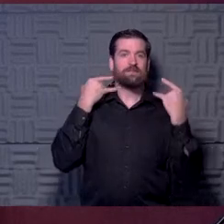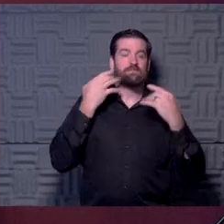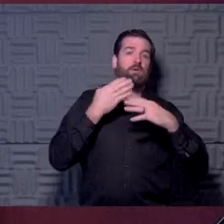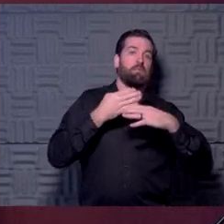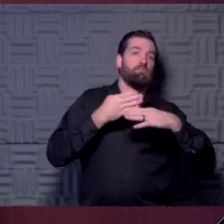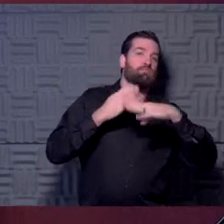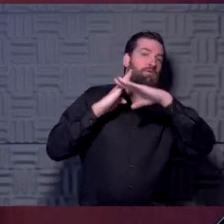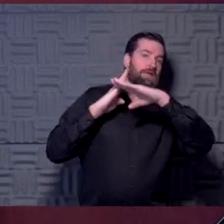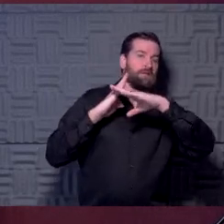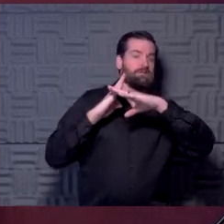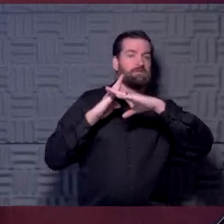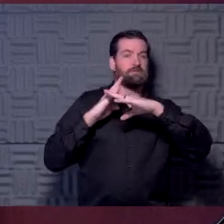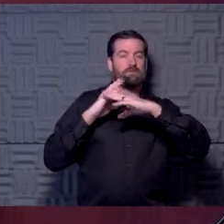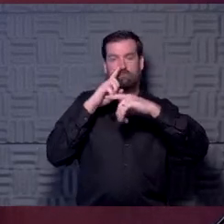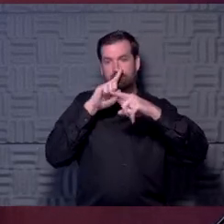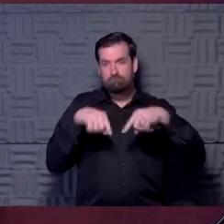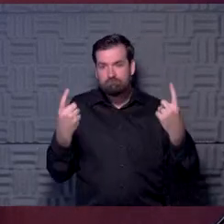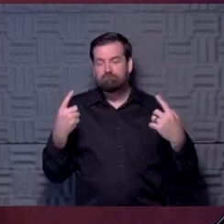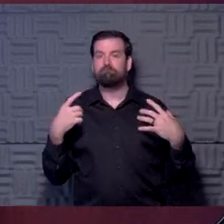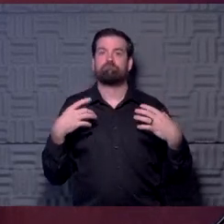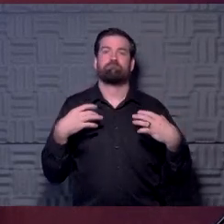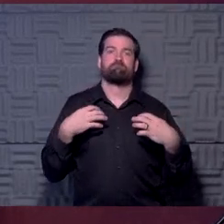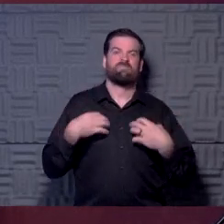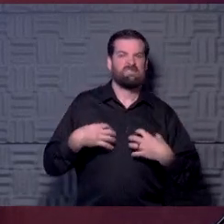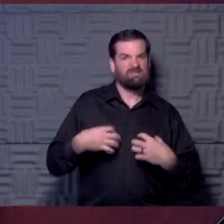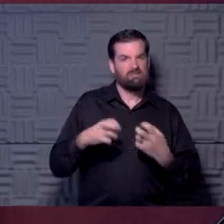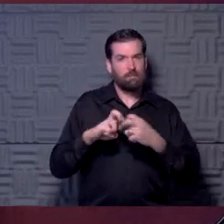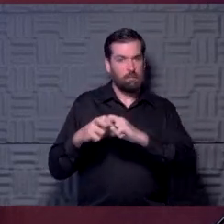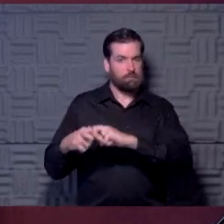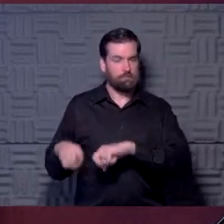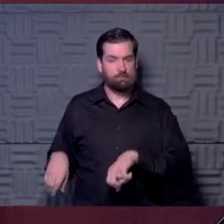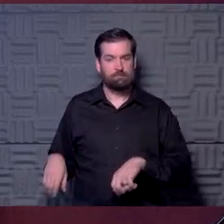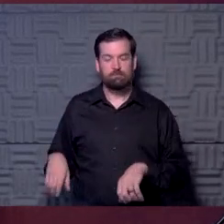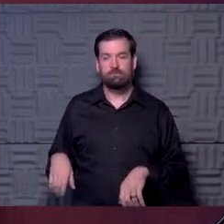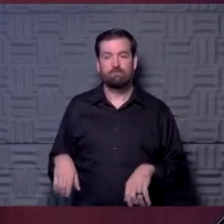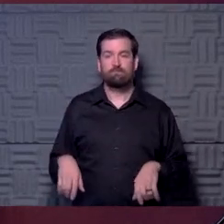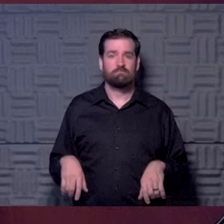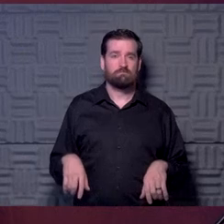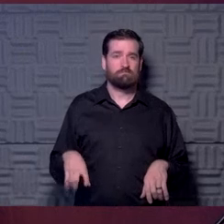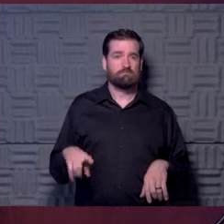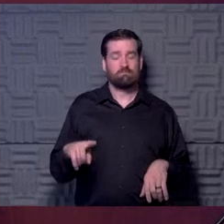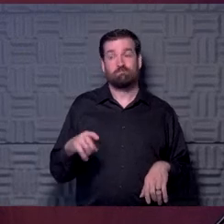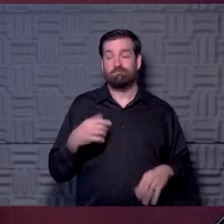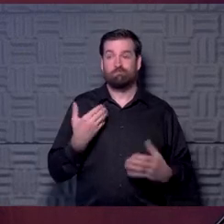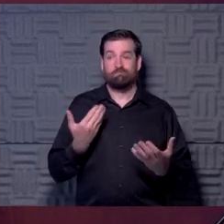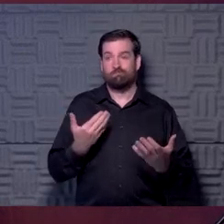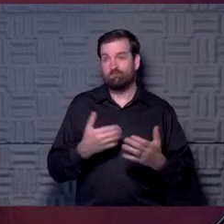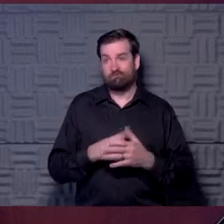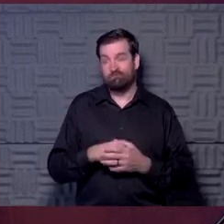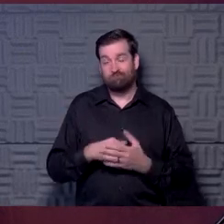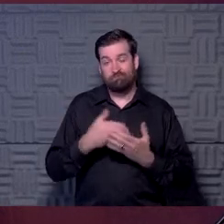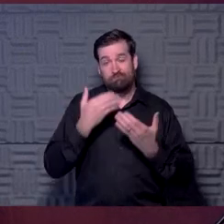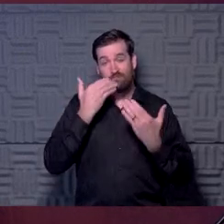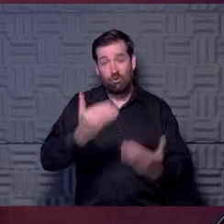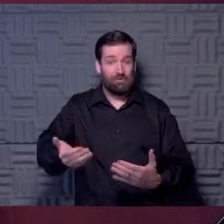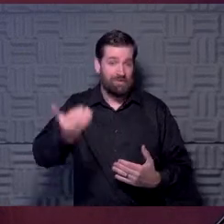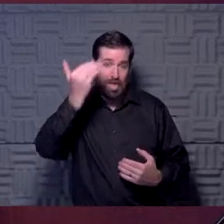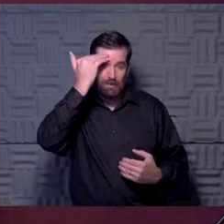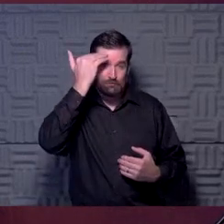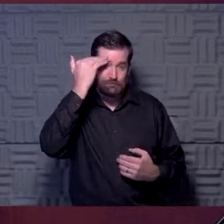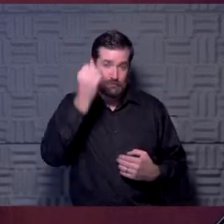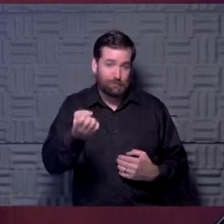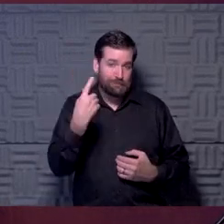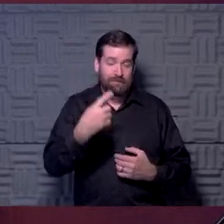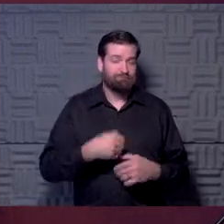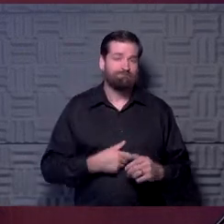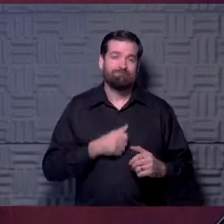that, you know, getting their, their pulmonary symptoms. So, um, you know, I don't think we have a great, great knowledge, great knowledge base of